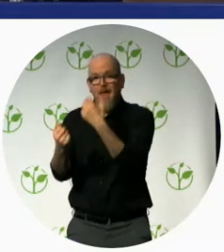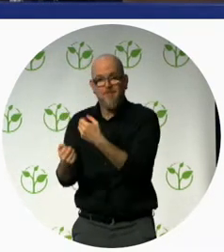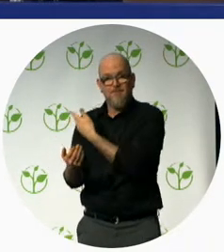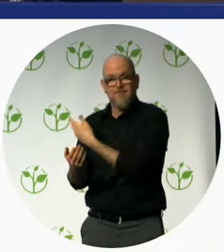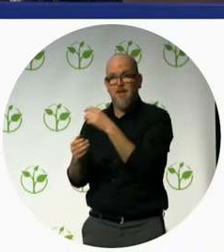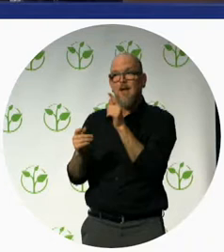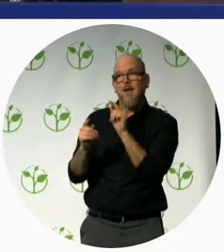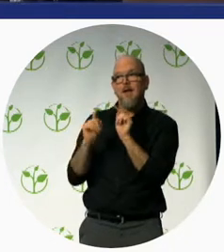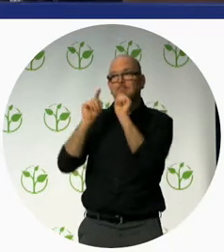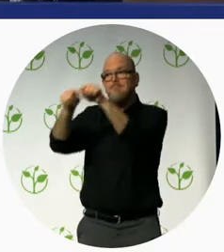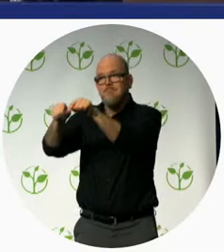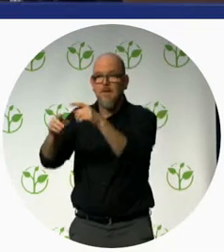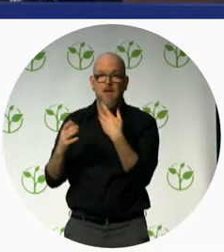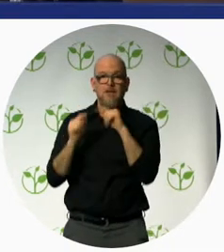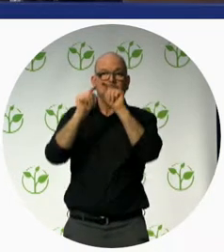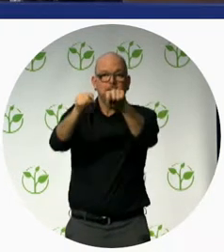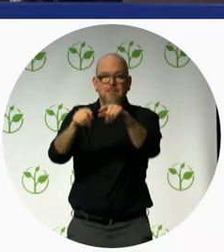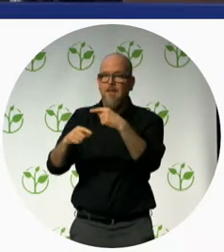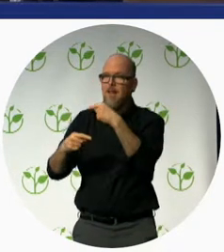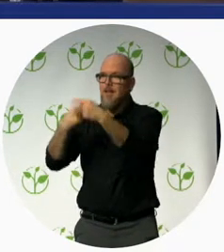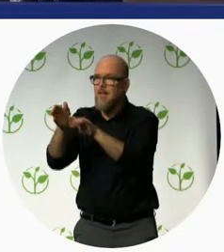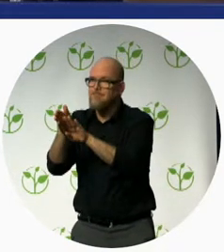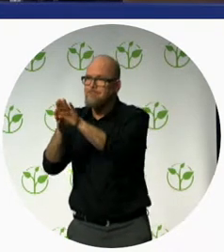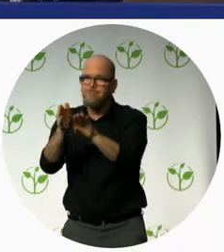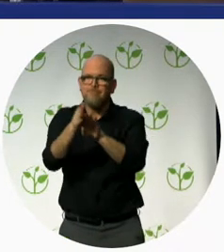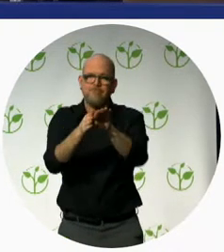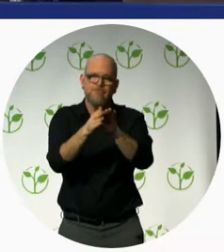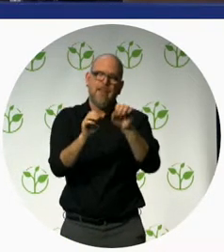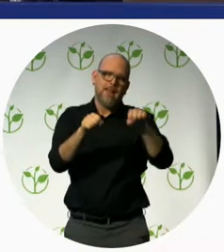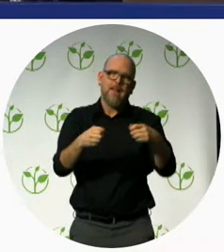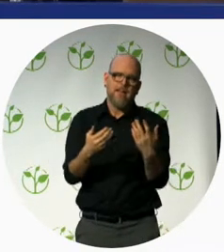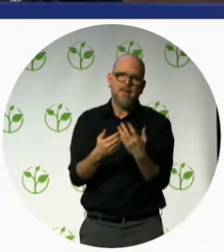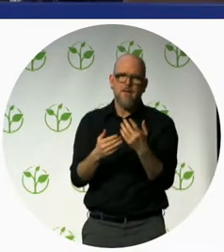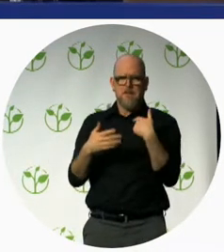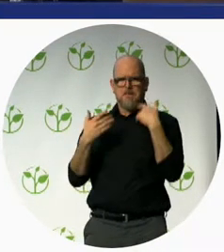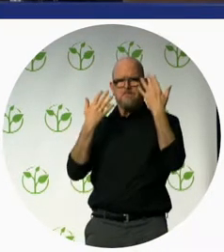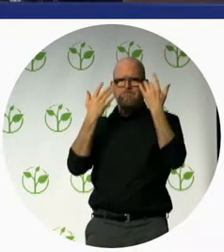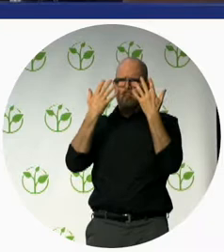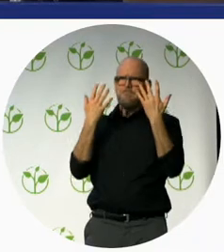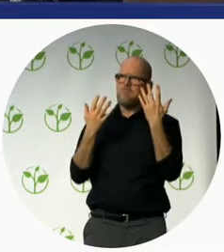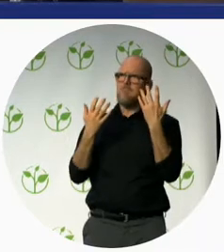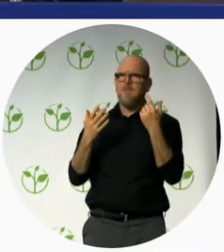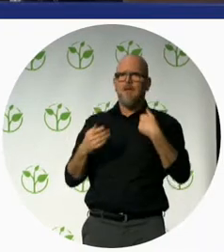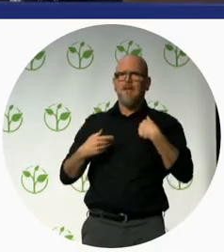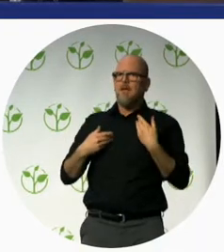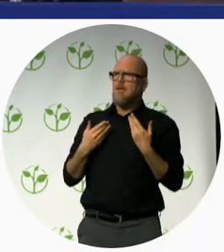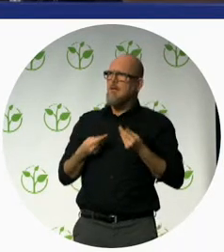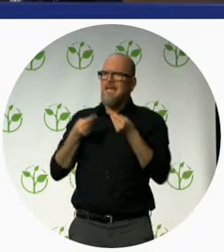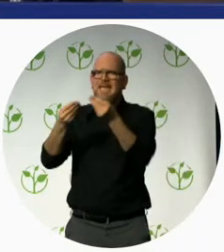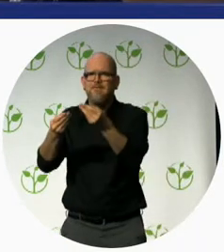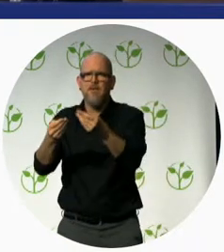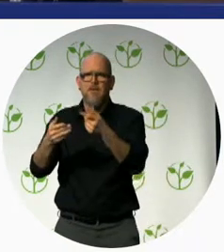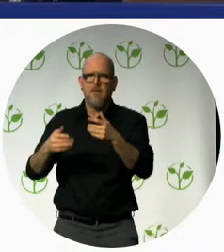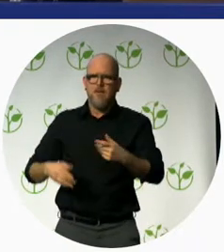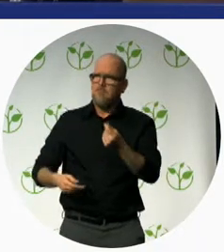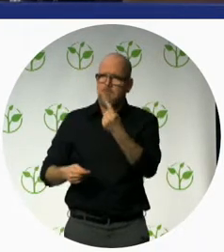we have distributed over 1,000 wheelchairs among those children who required them mostly